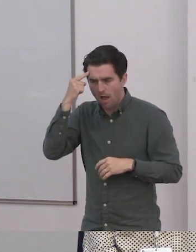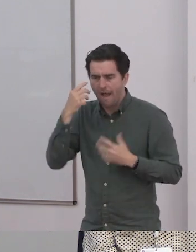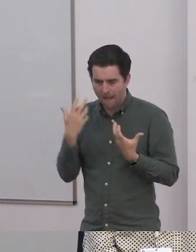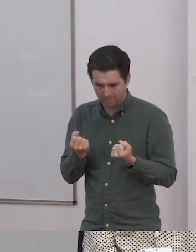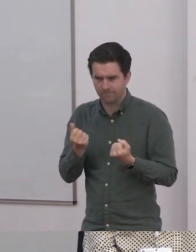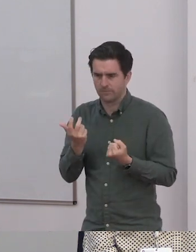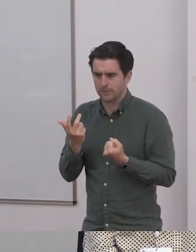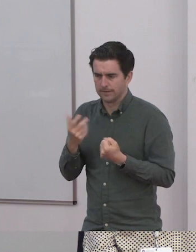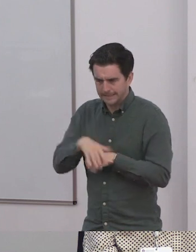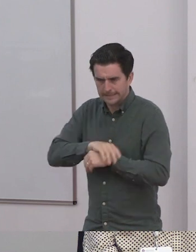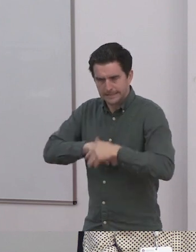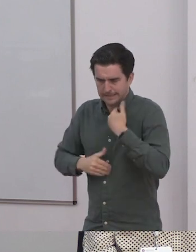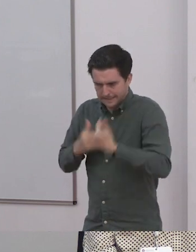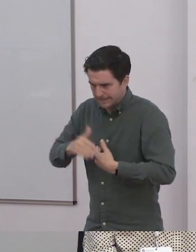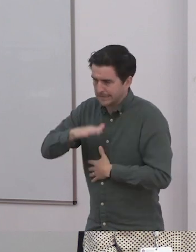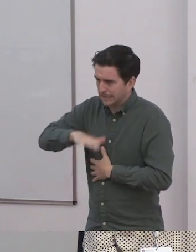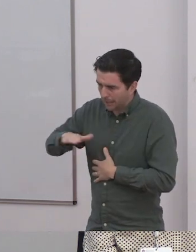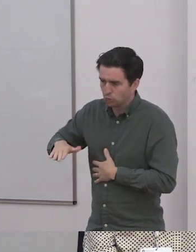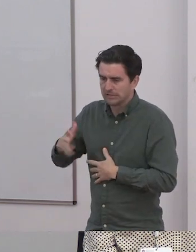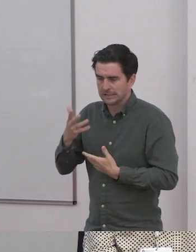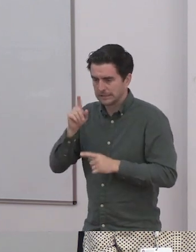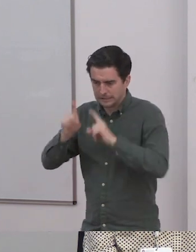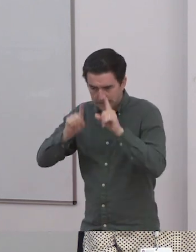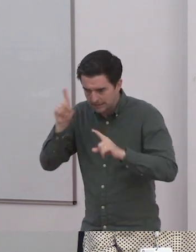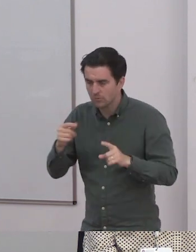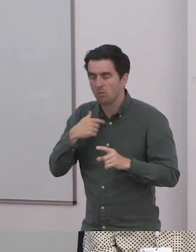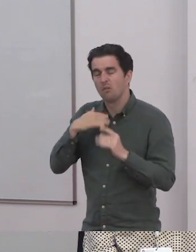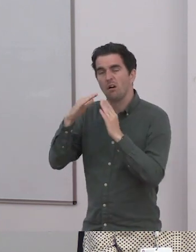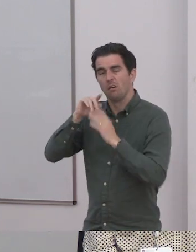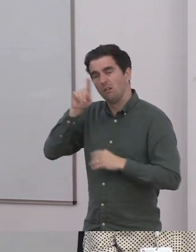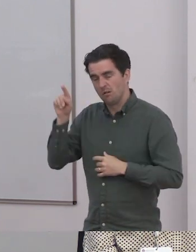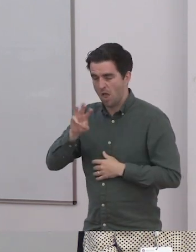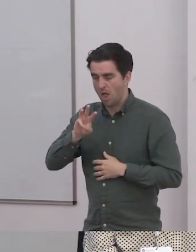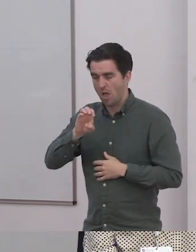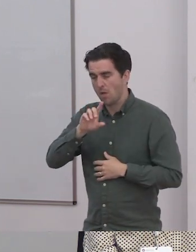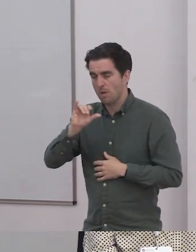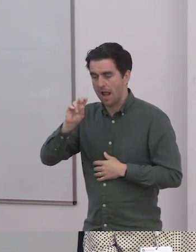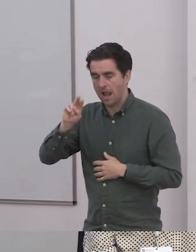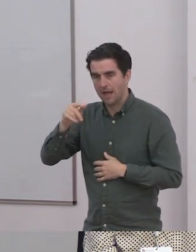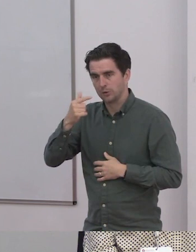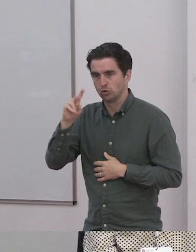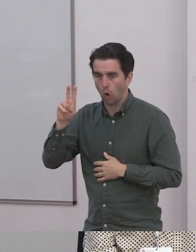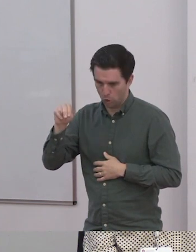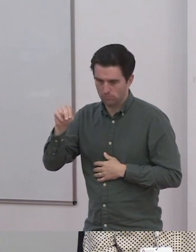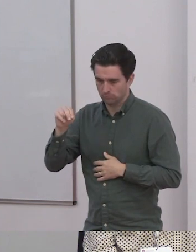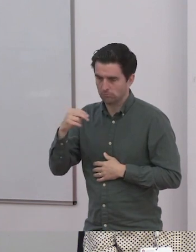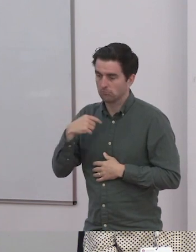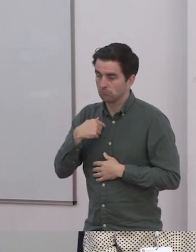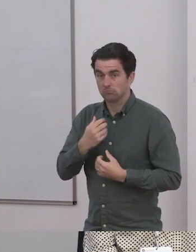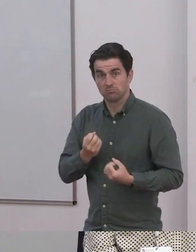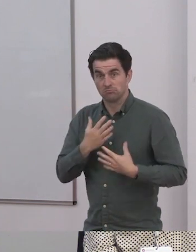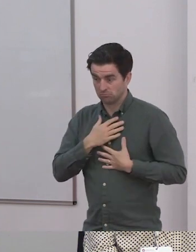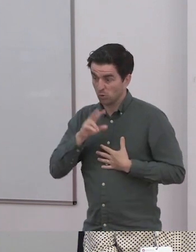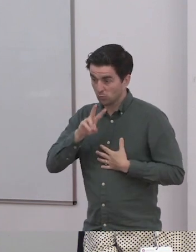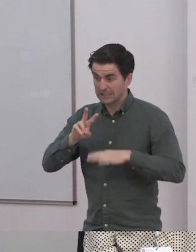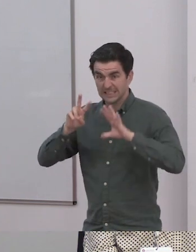primary school. And I was very aware that we would struggle to get our kids access to that kind of diversity. And